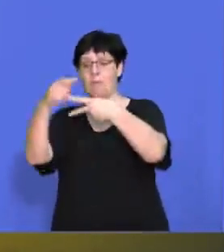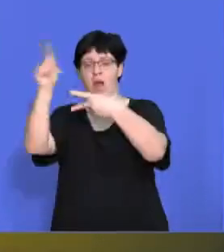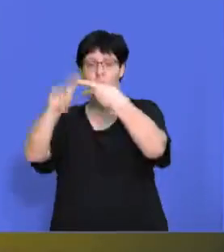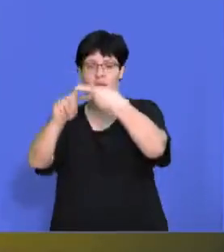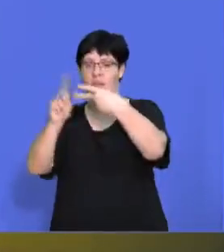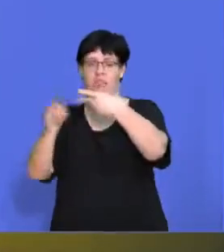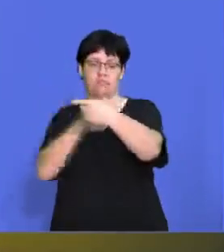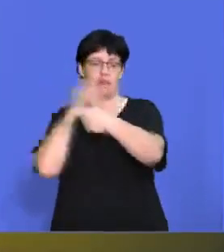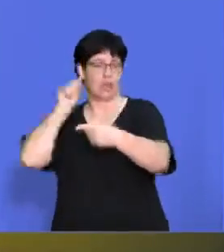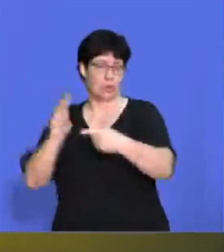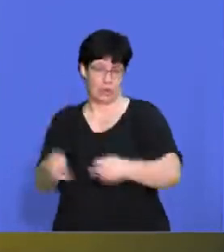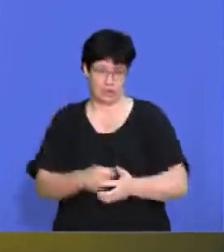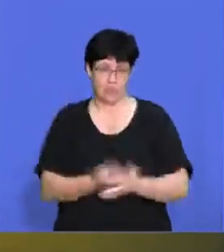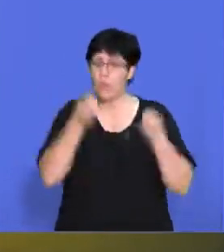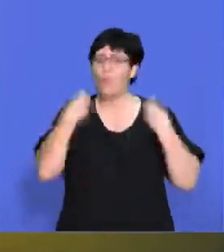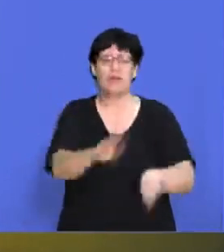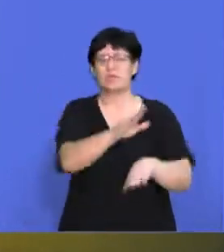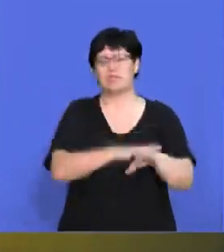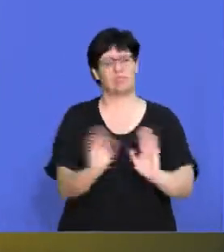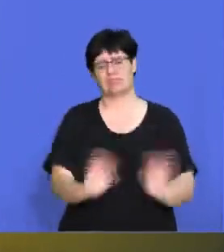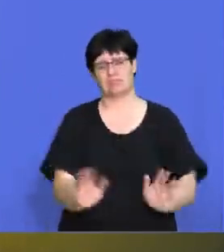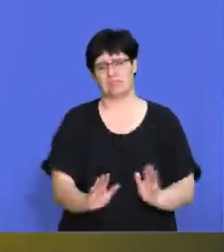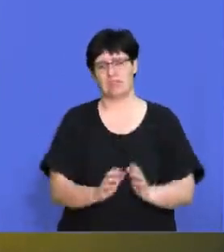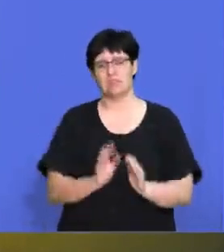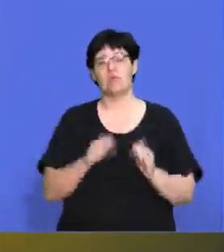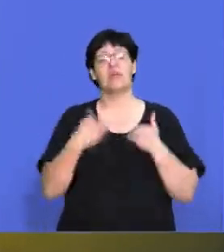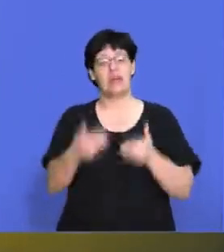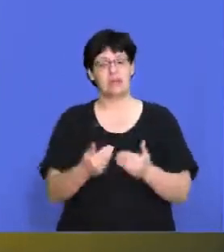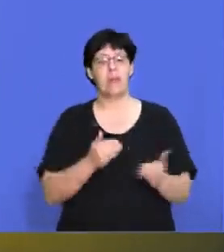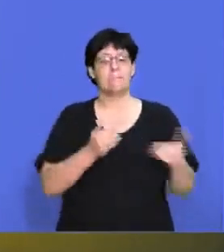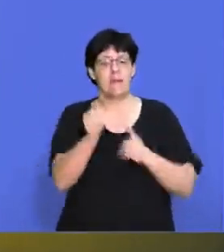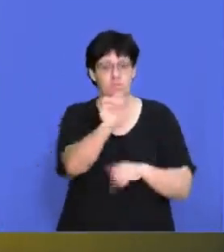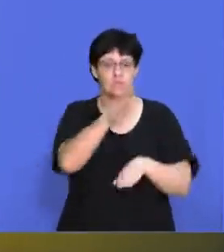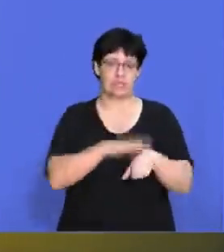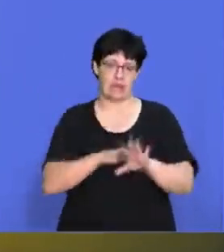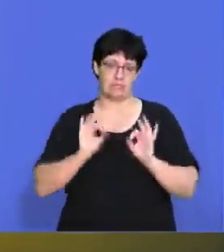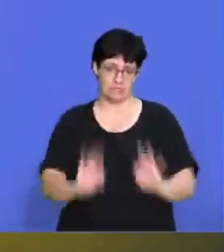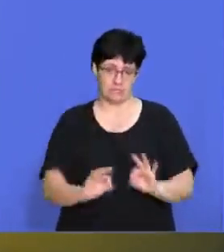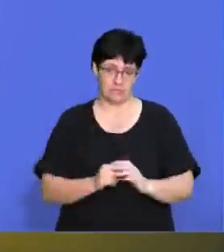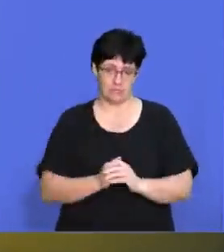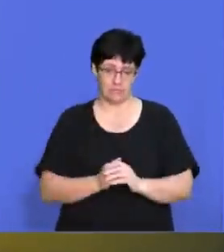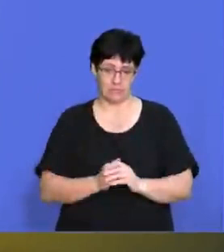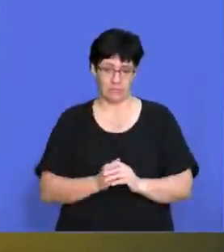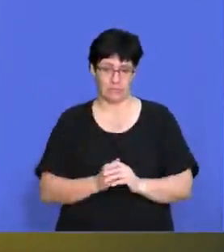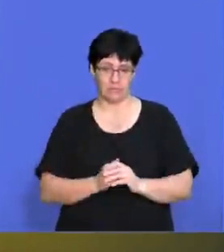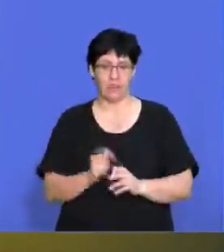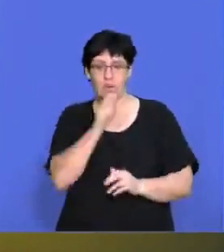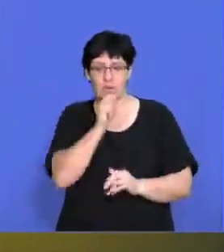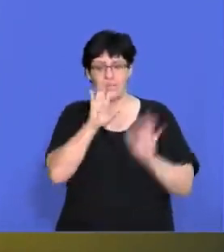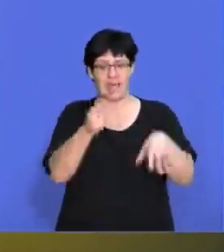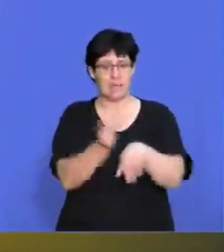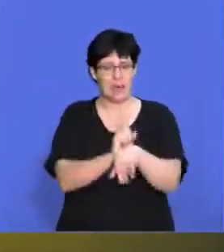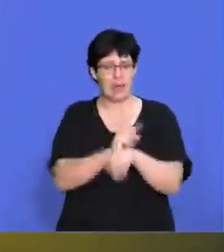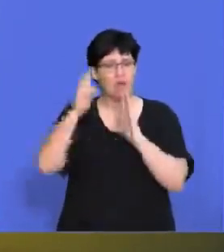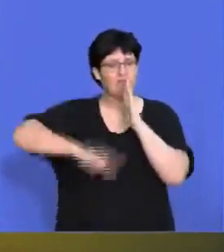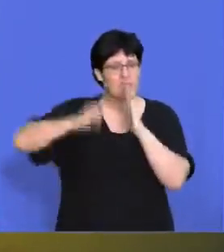C. So you don't want to be wasting your time. That comes into my next part is manage your time effectively.